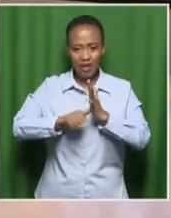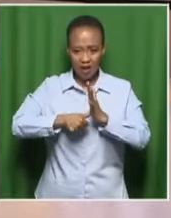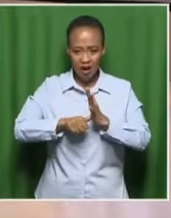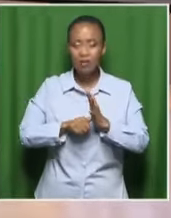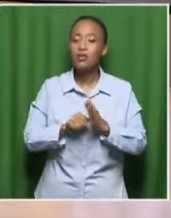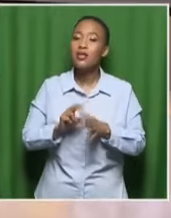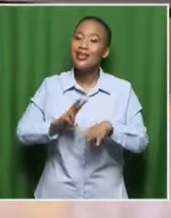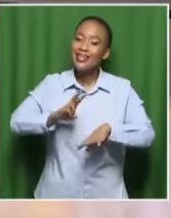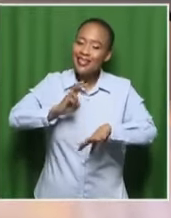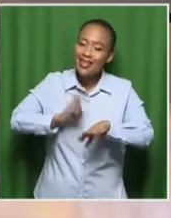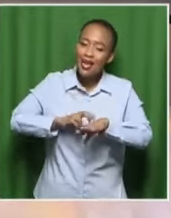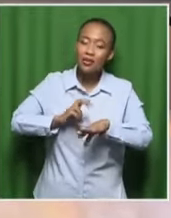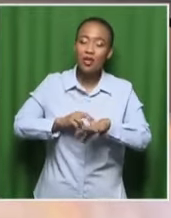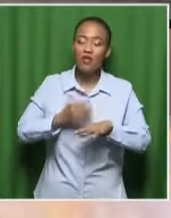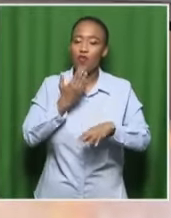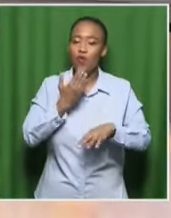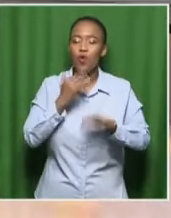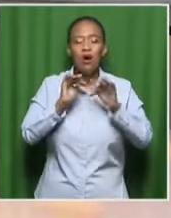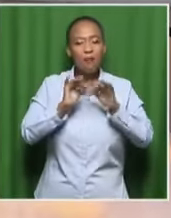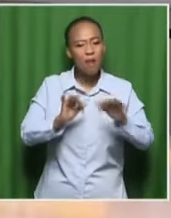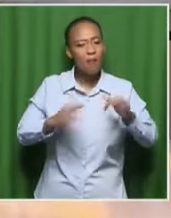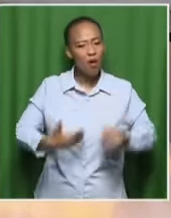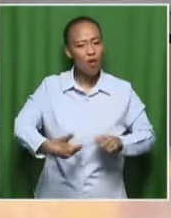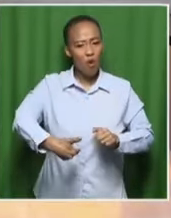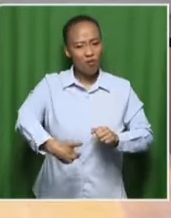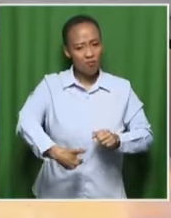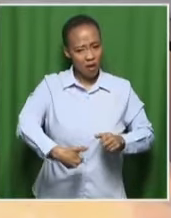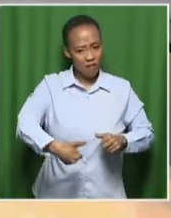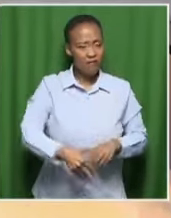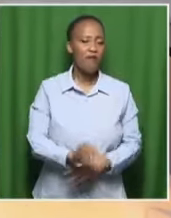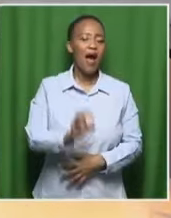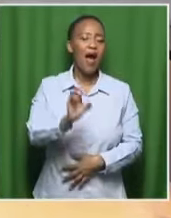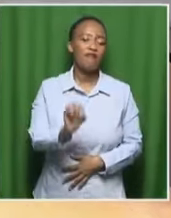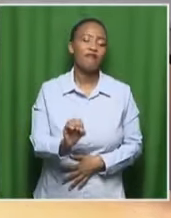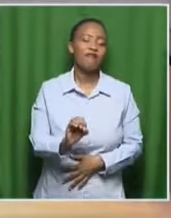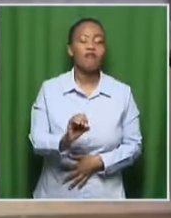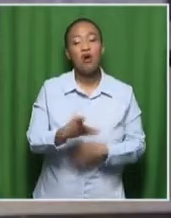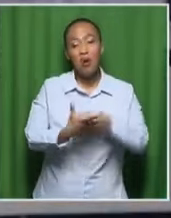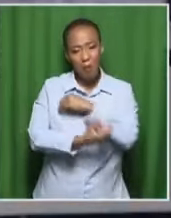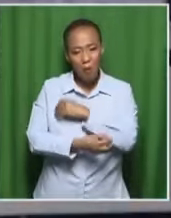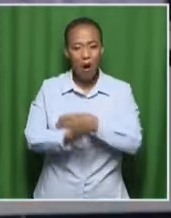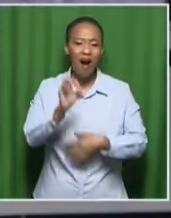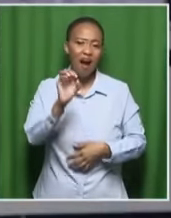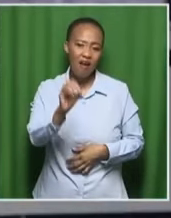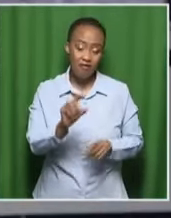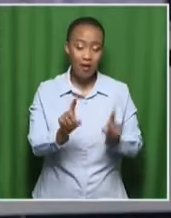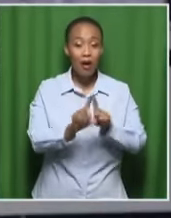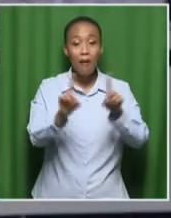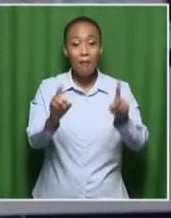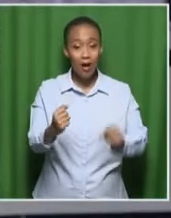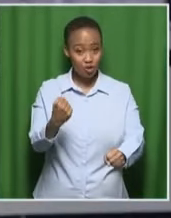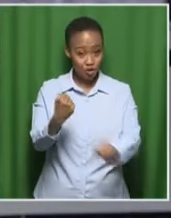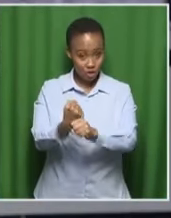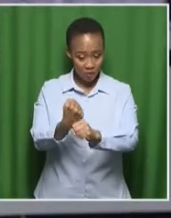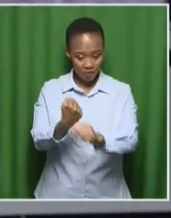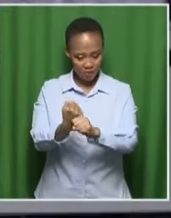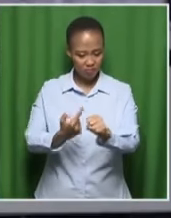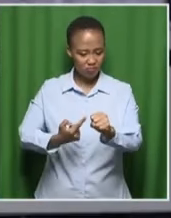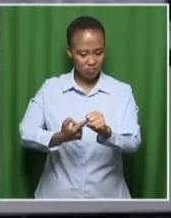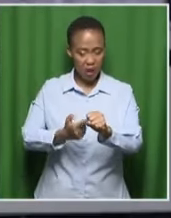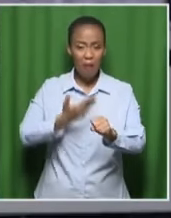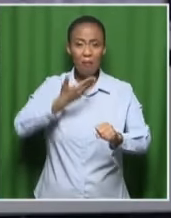literally on the cusp of starving or prospering. But a job is the best way to deal with inequality